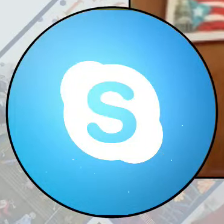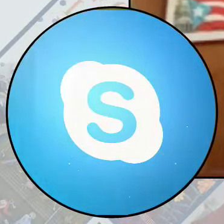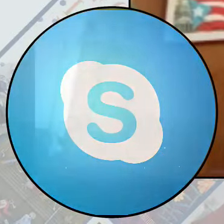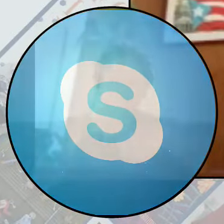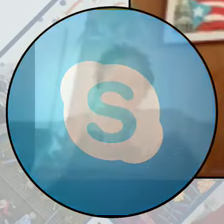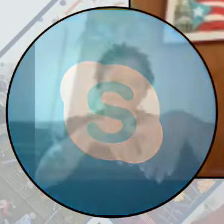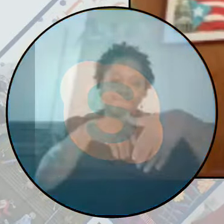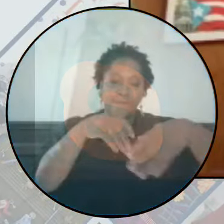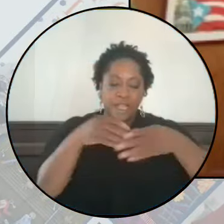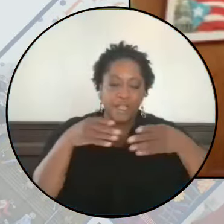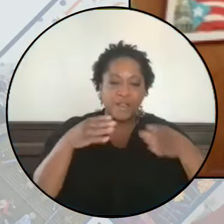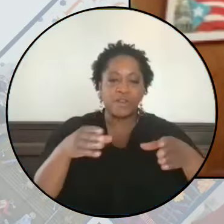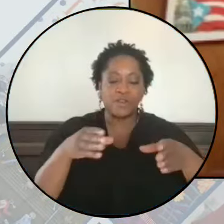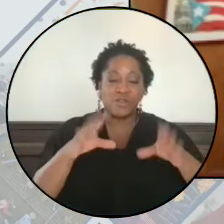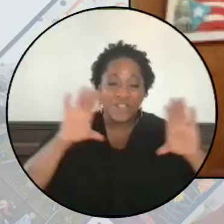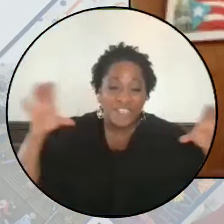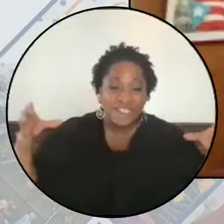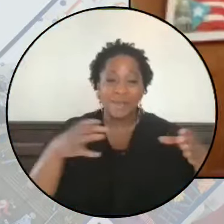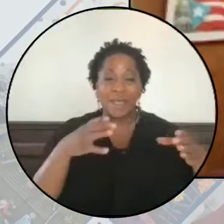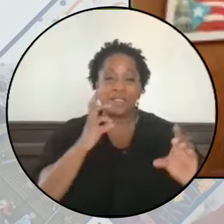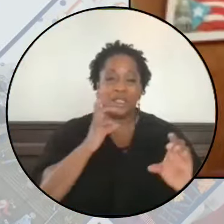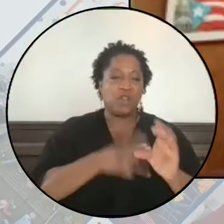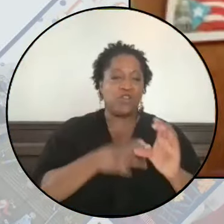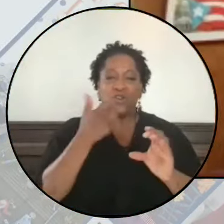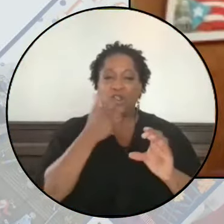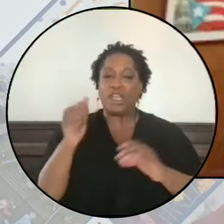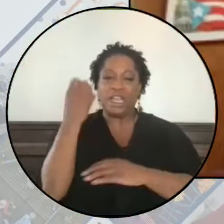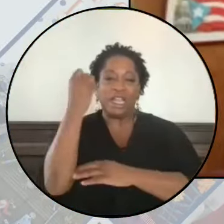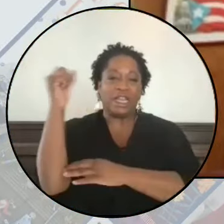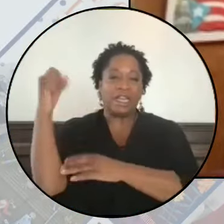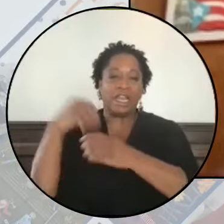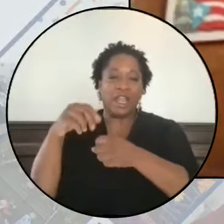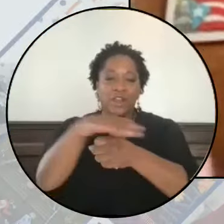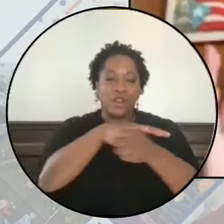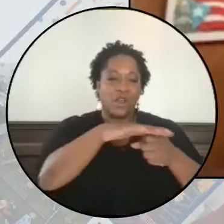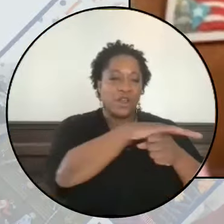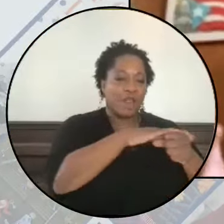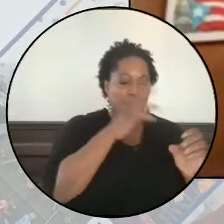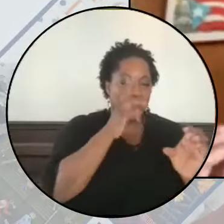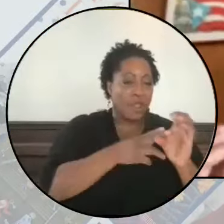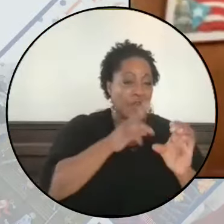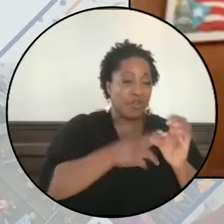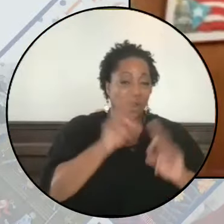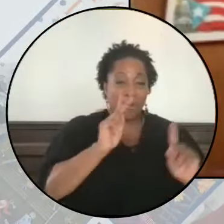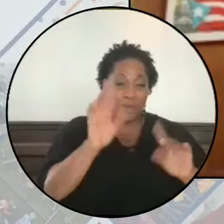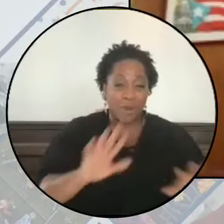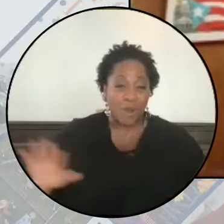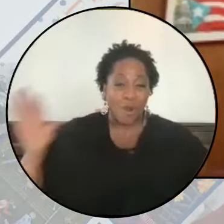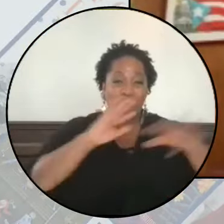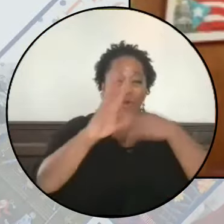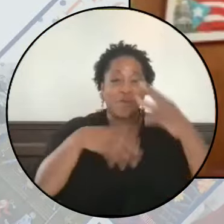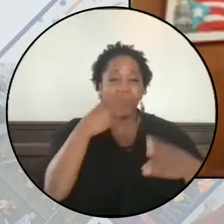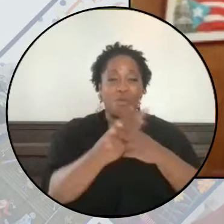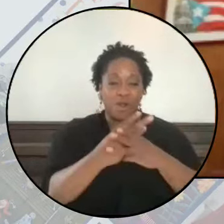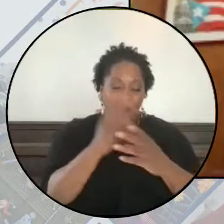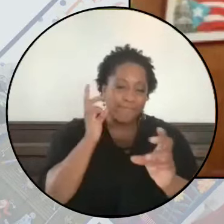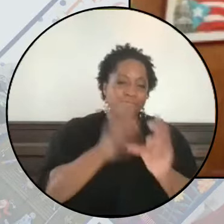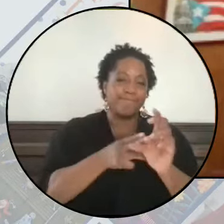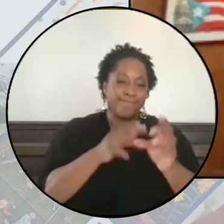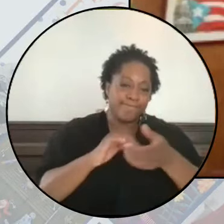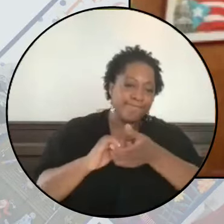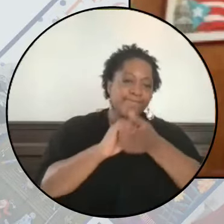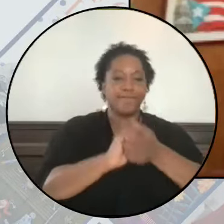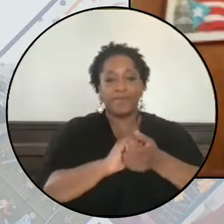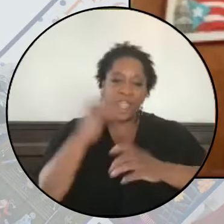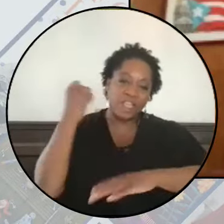in the streets, in the masses, and join any demonstration in your neighborhood and join the millions across the world doing that. And we need